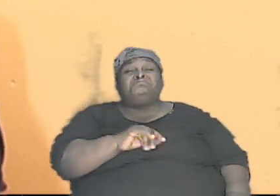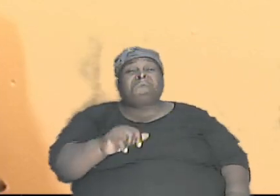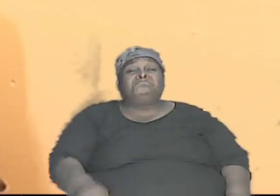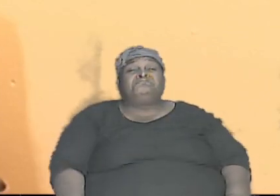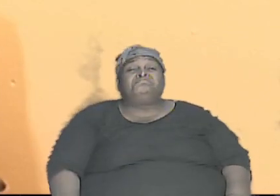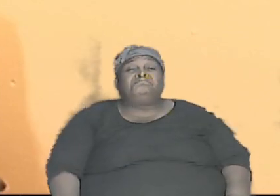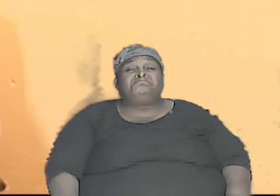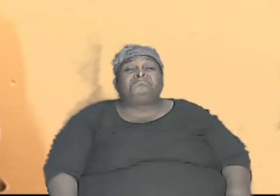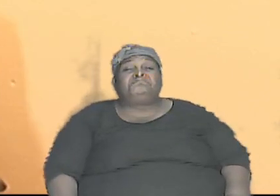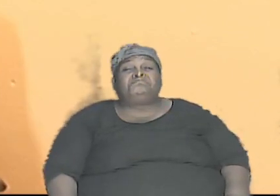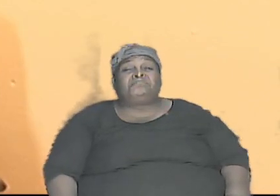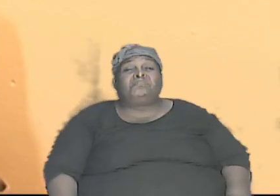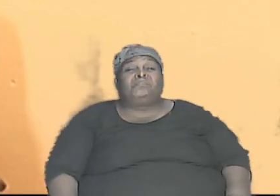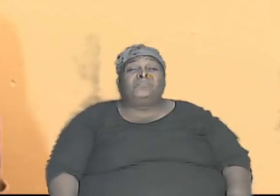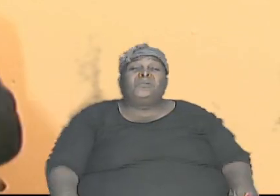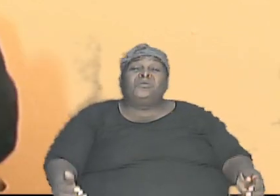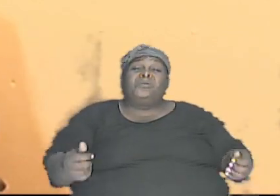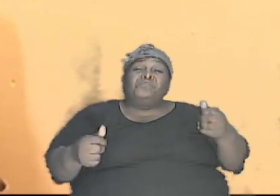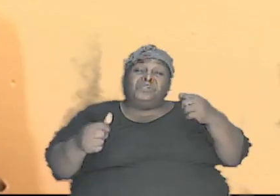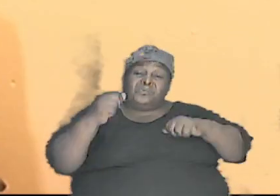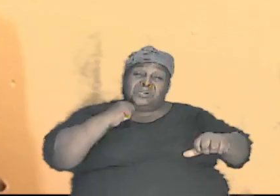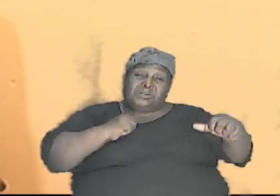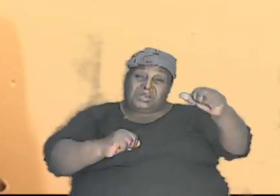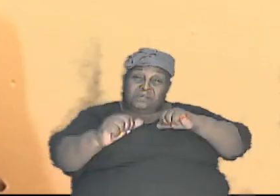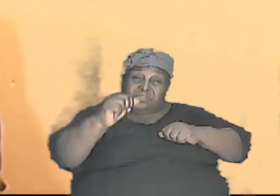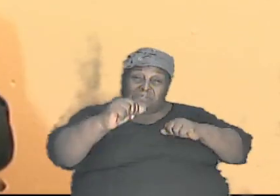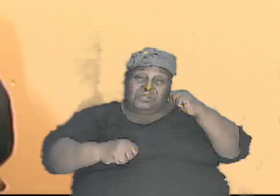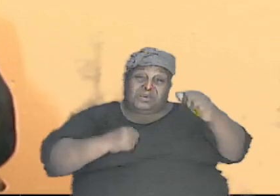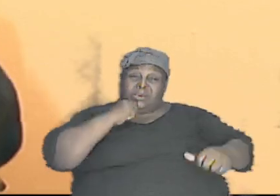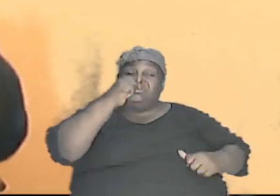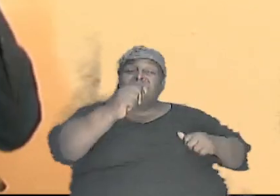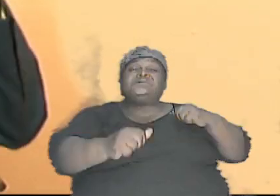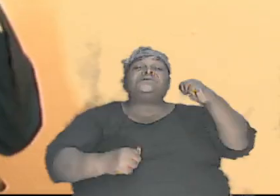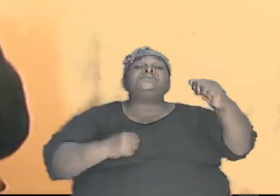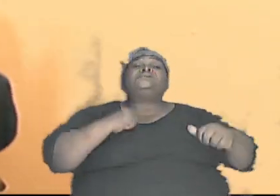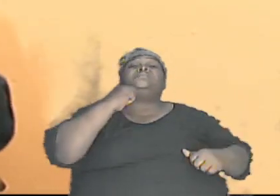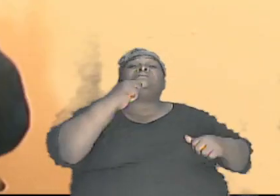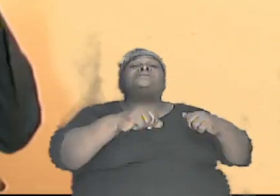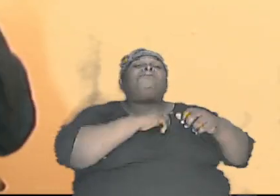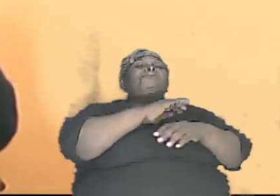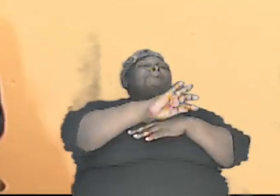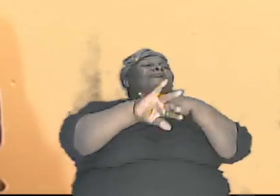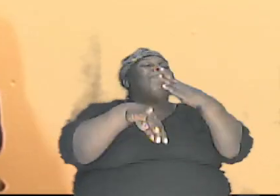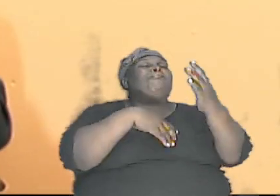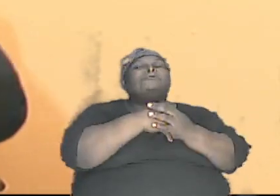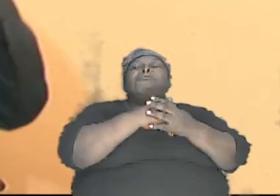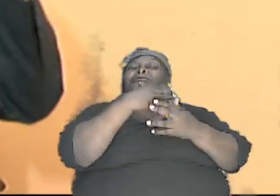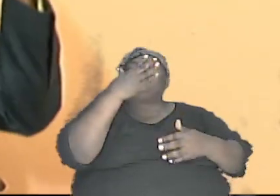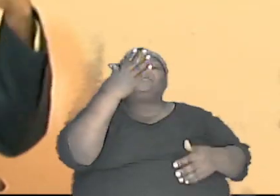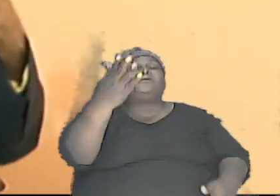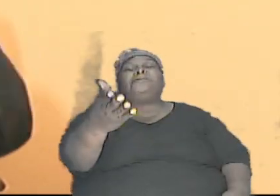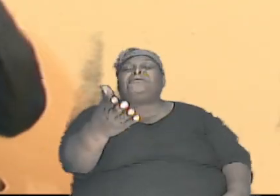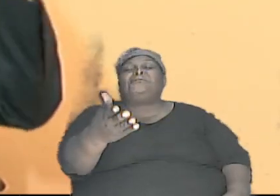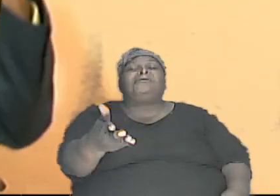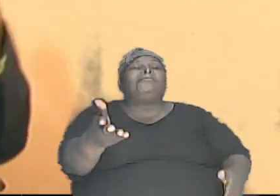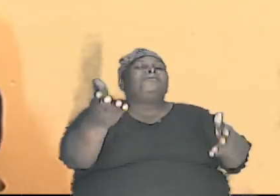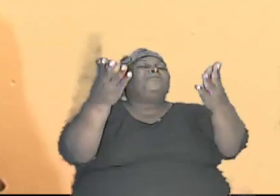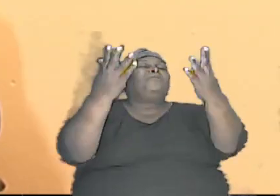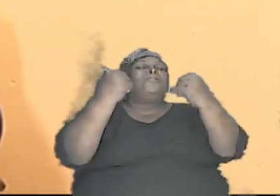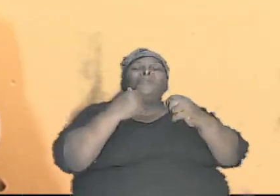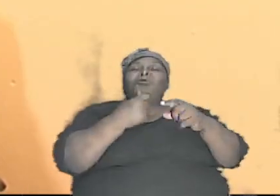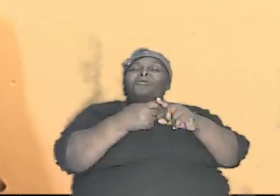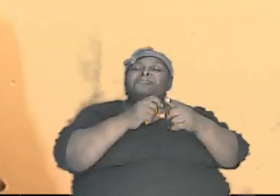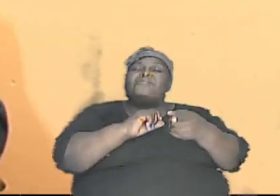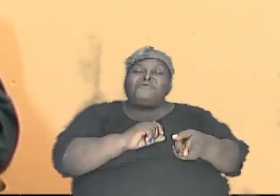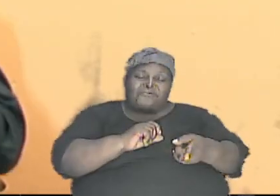because the potential the abilities they are all there they came from